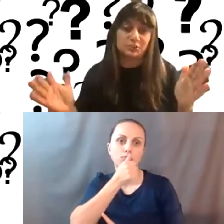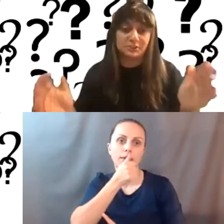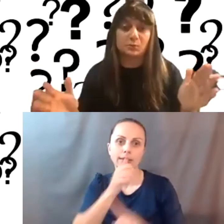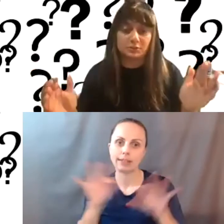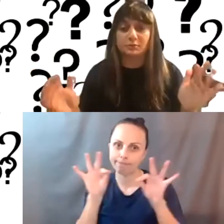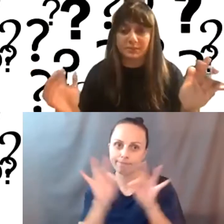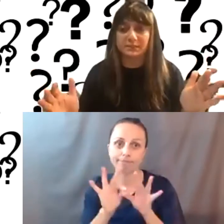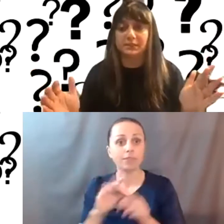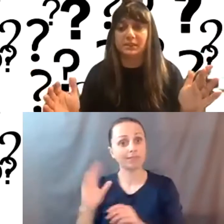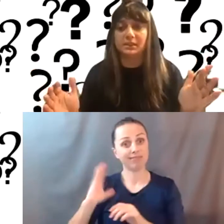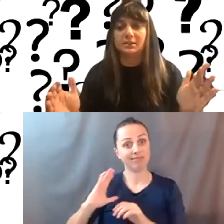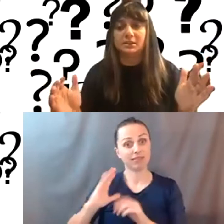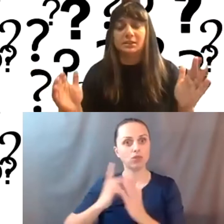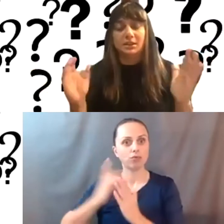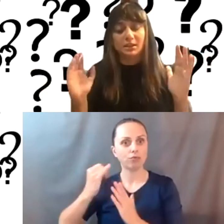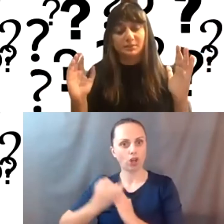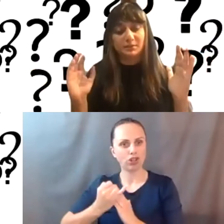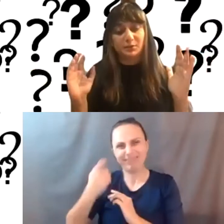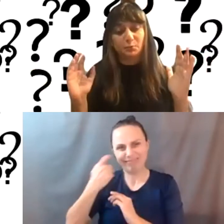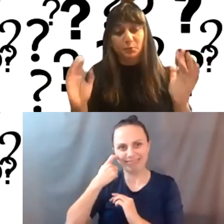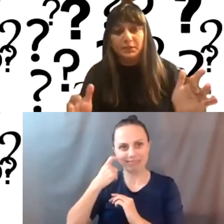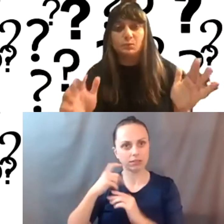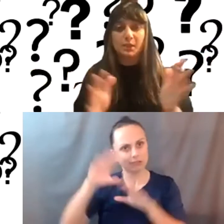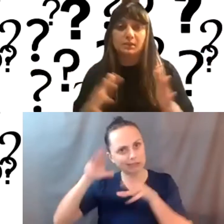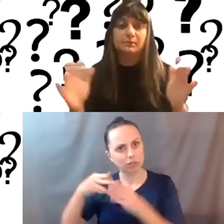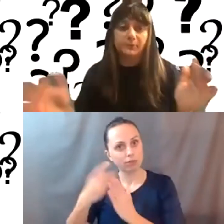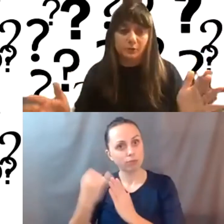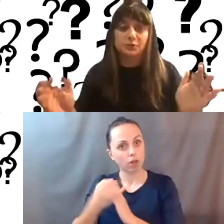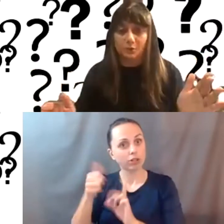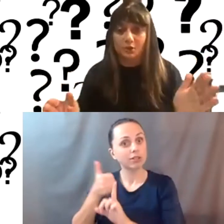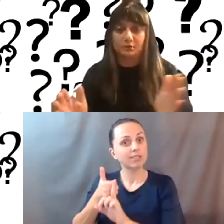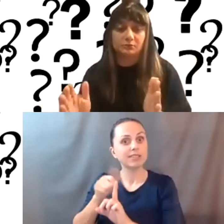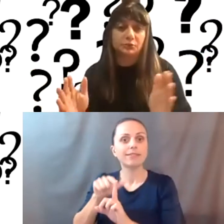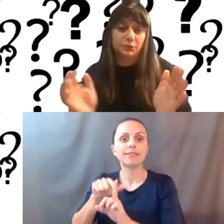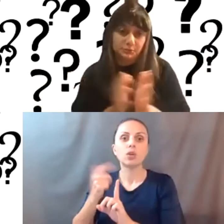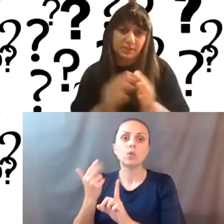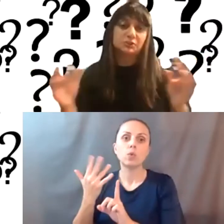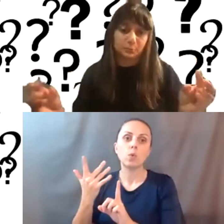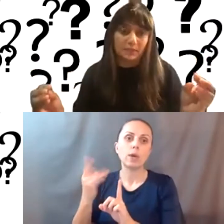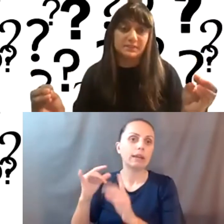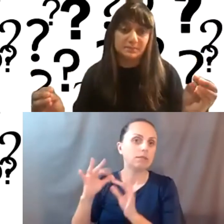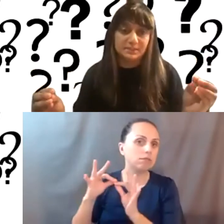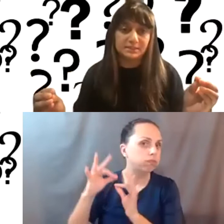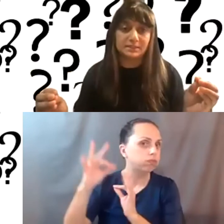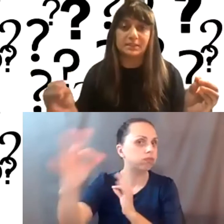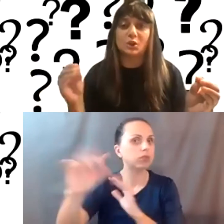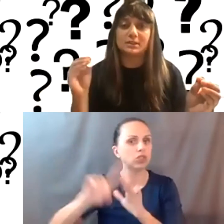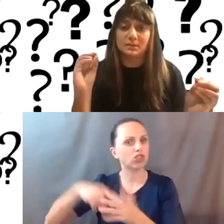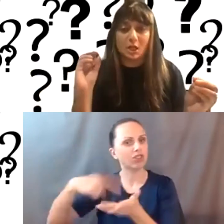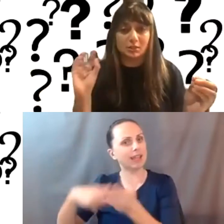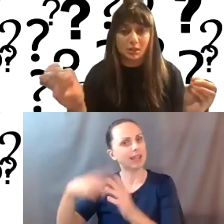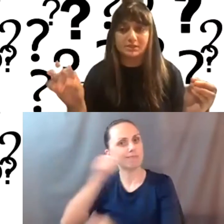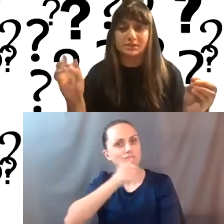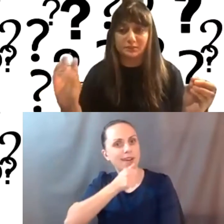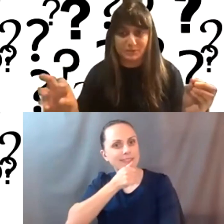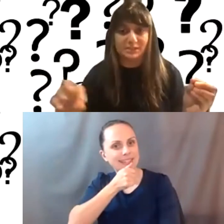a project I worked on recently, um, really waited far too long to touch the privacy pieces and it costs